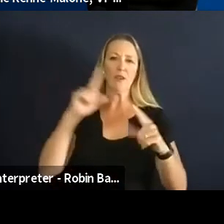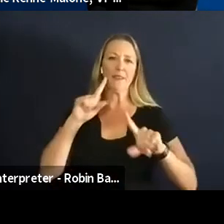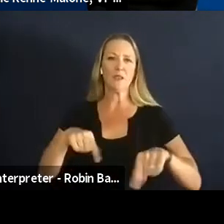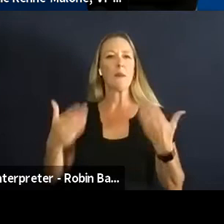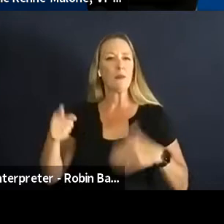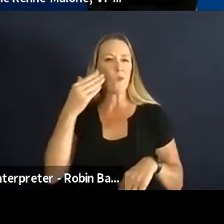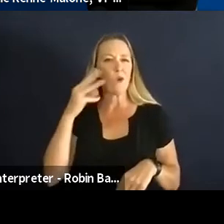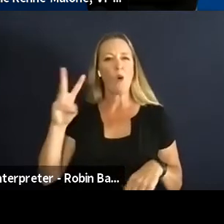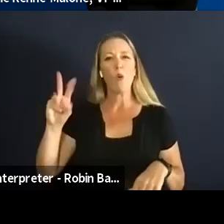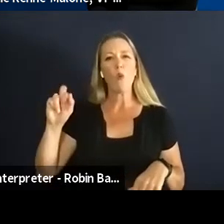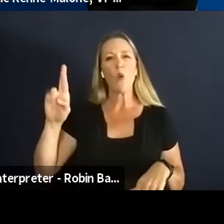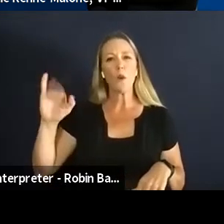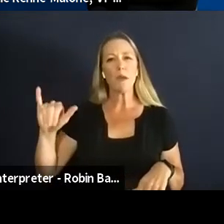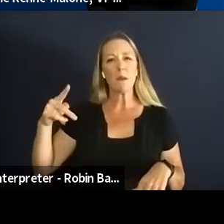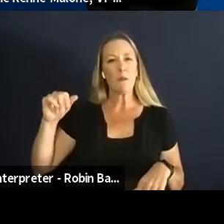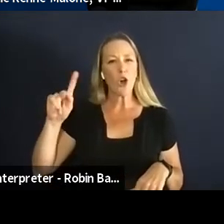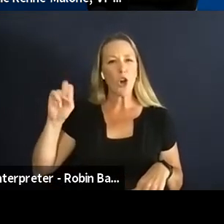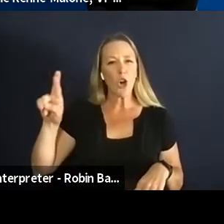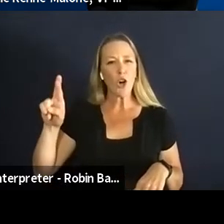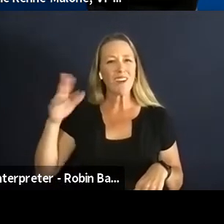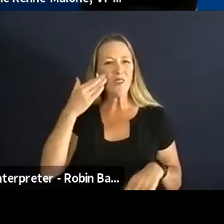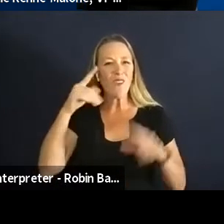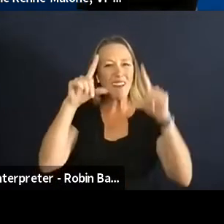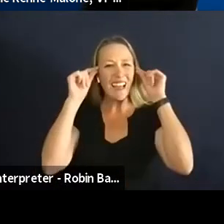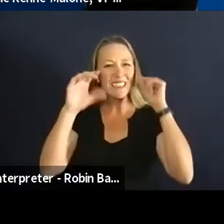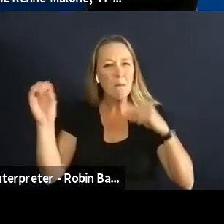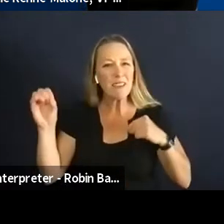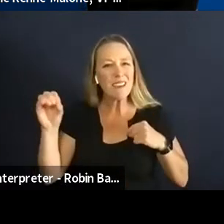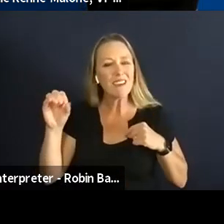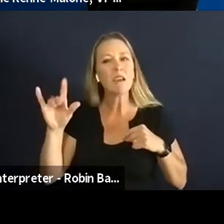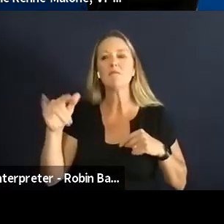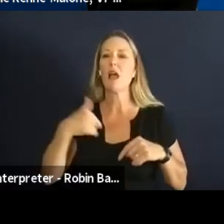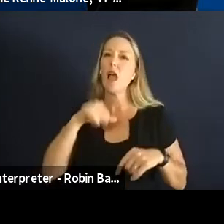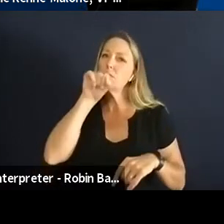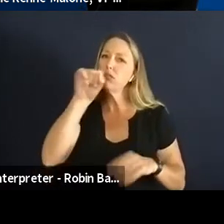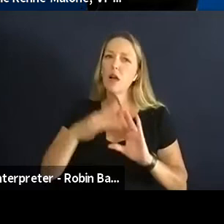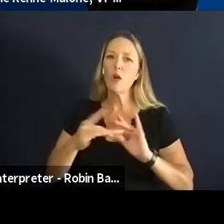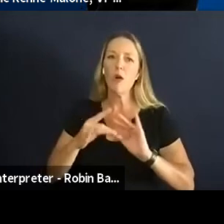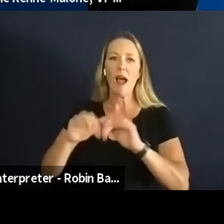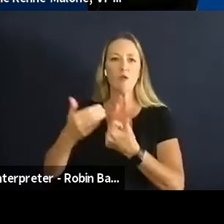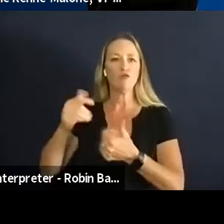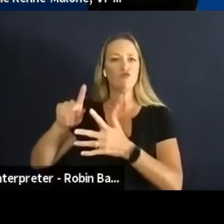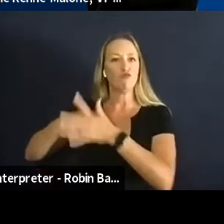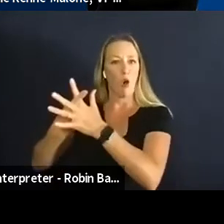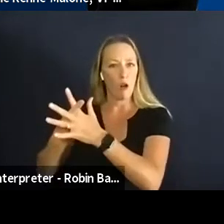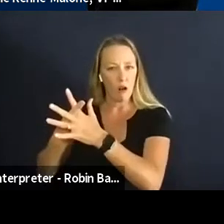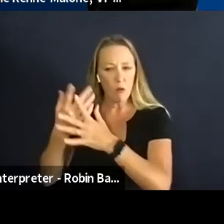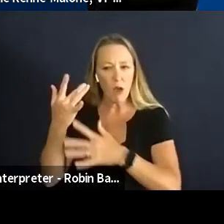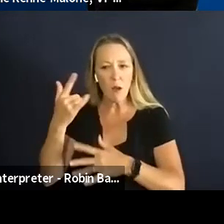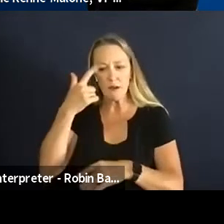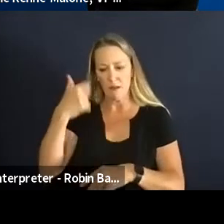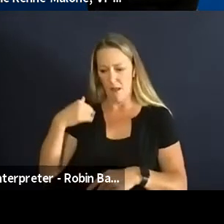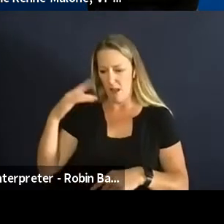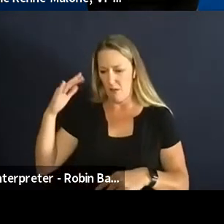eyeglasses and I love the story that it began with because you know when I believe